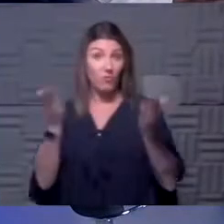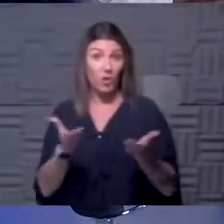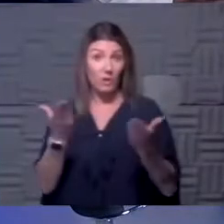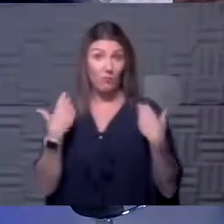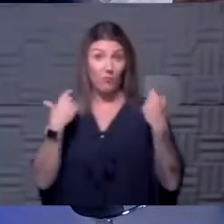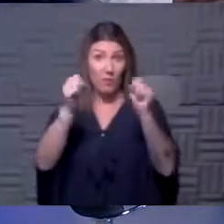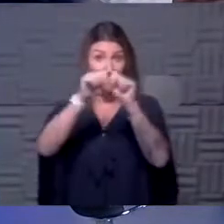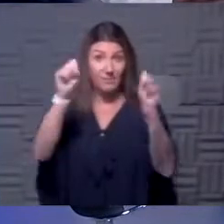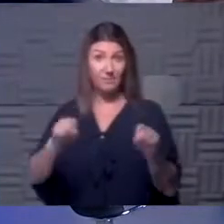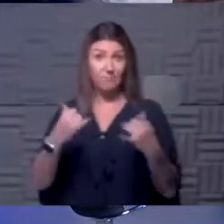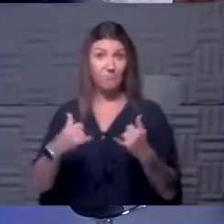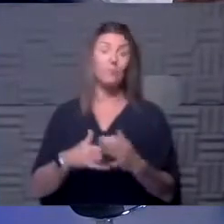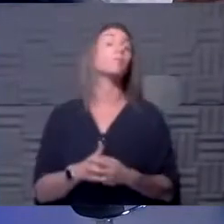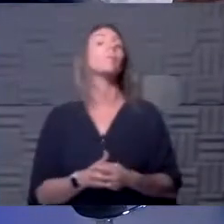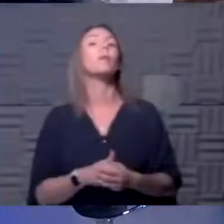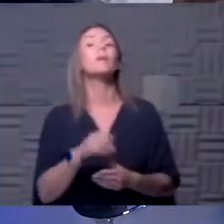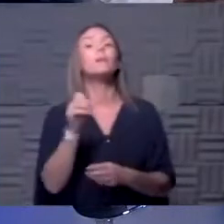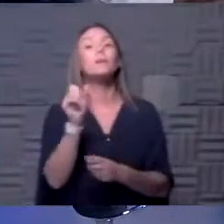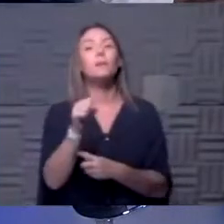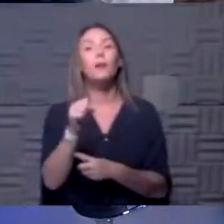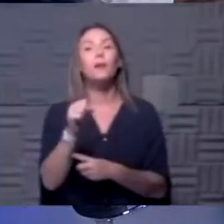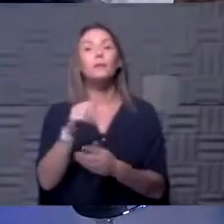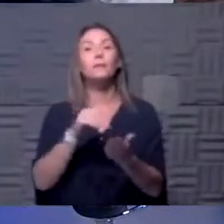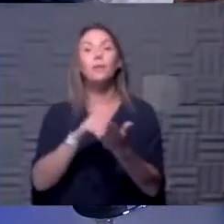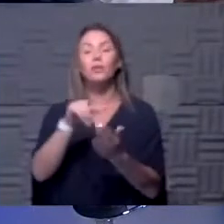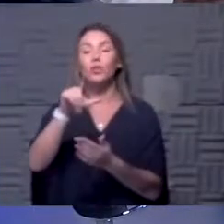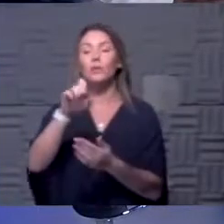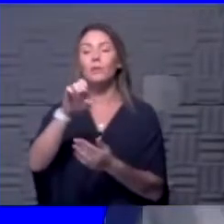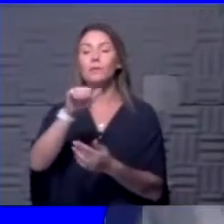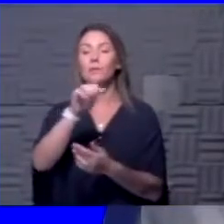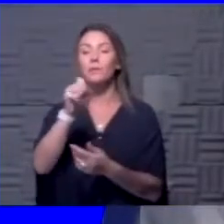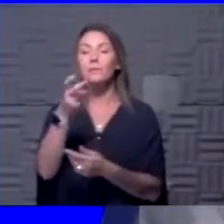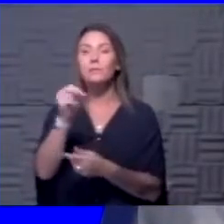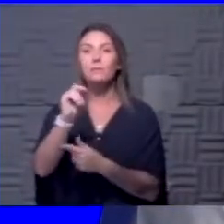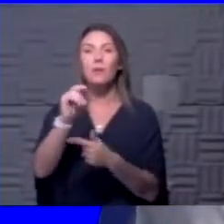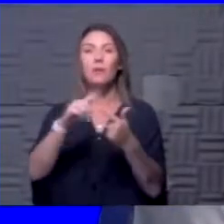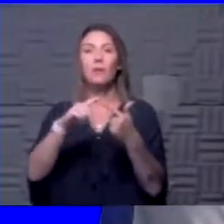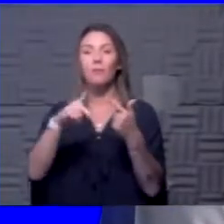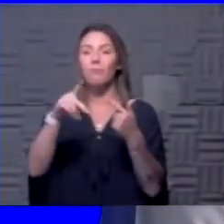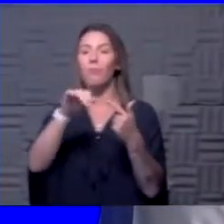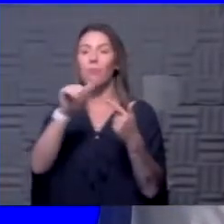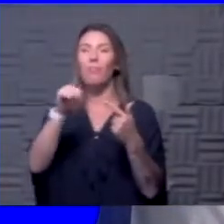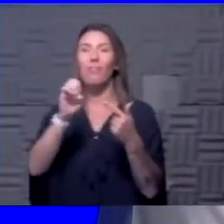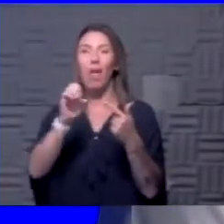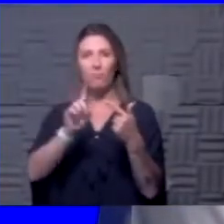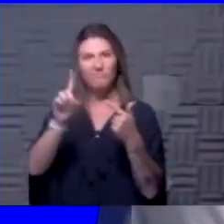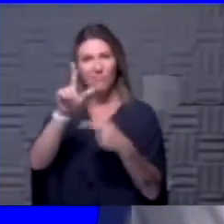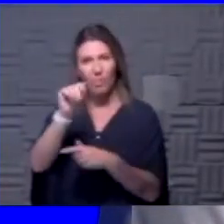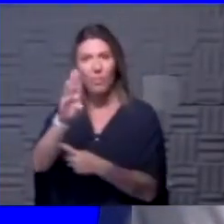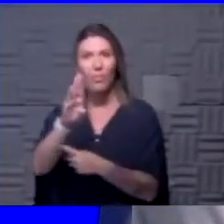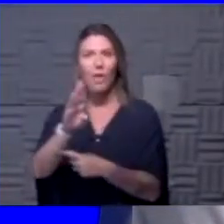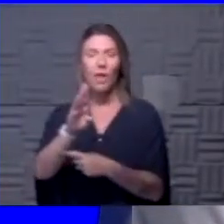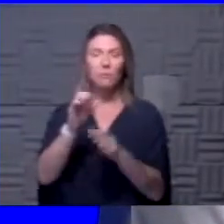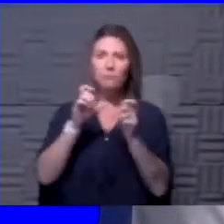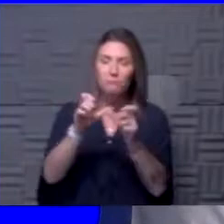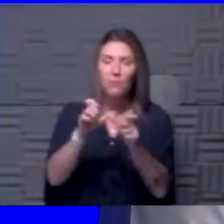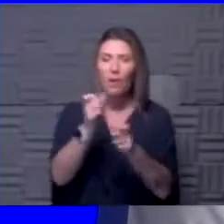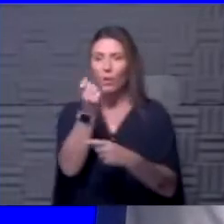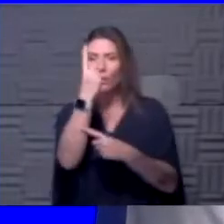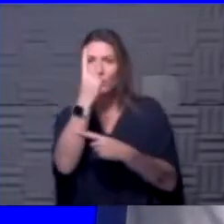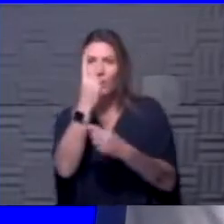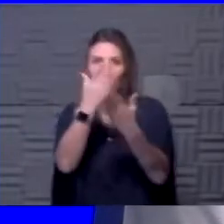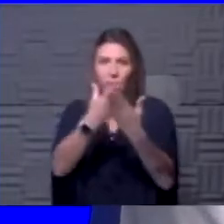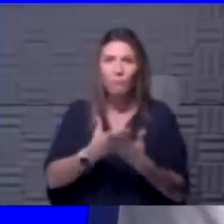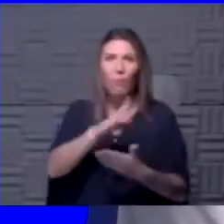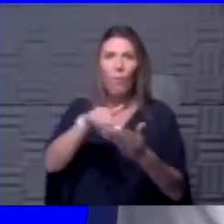system? Dr. Leesman and Dr. Plapp in our lab are currently continuing to understand and validate all of